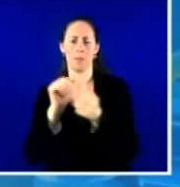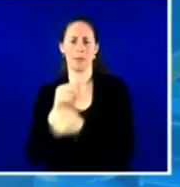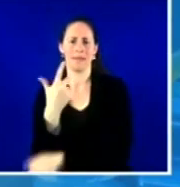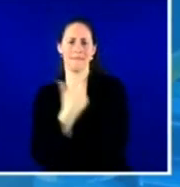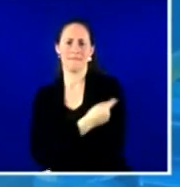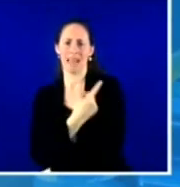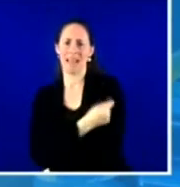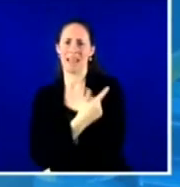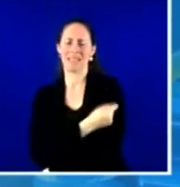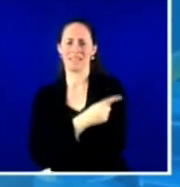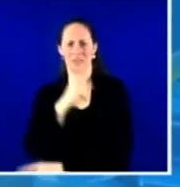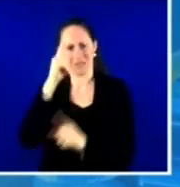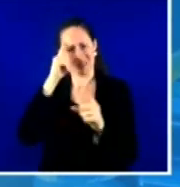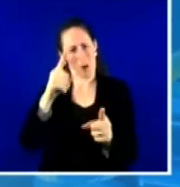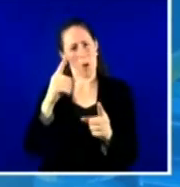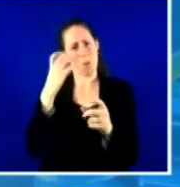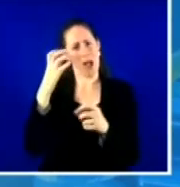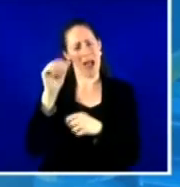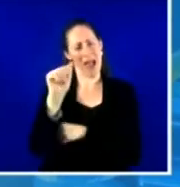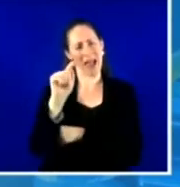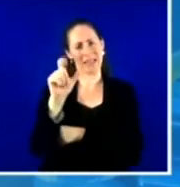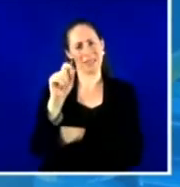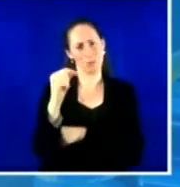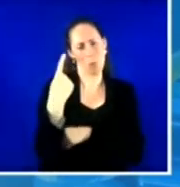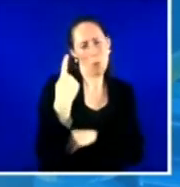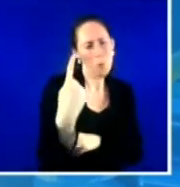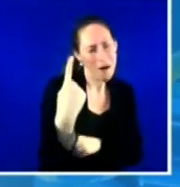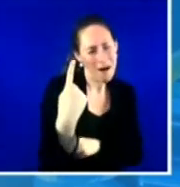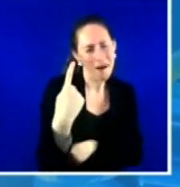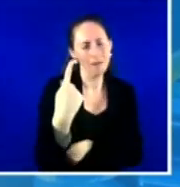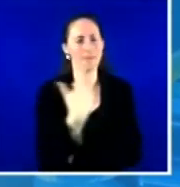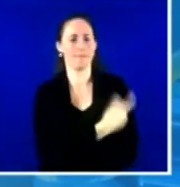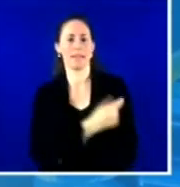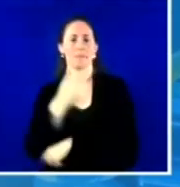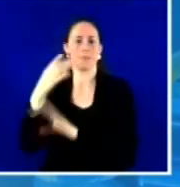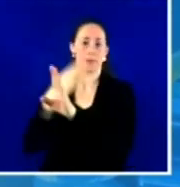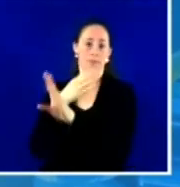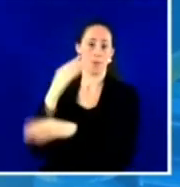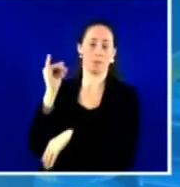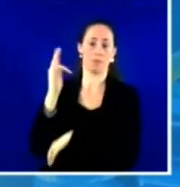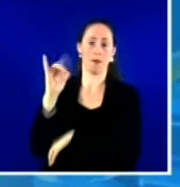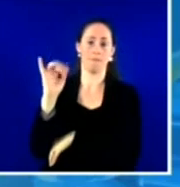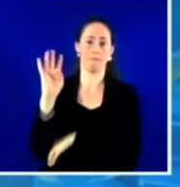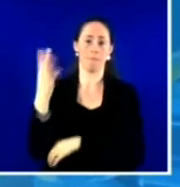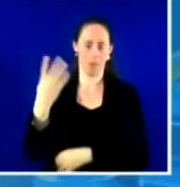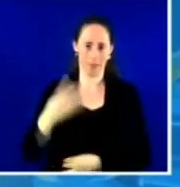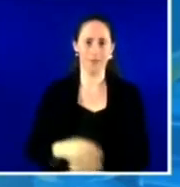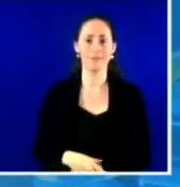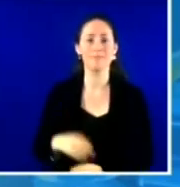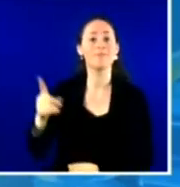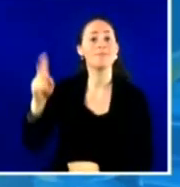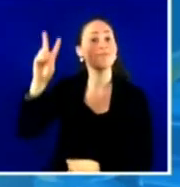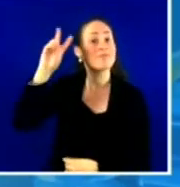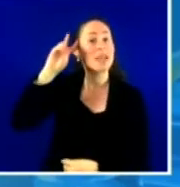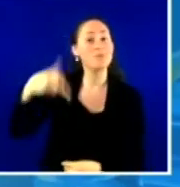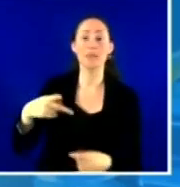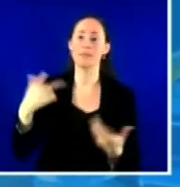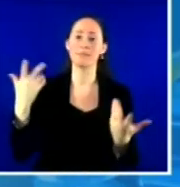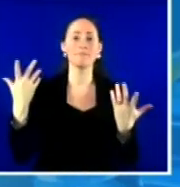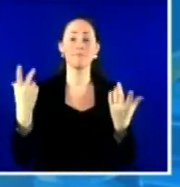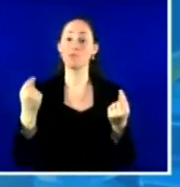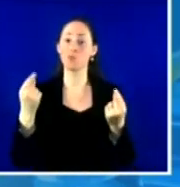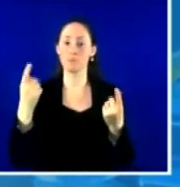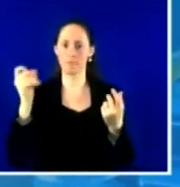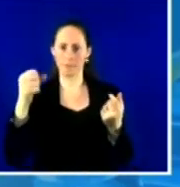as an integrated delivery system, Kaiser Permanente has been able to leverage our sophisticated electronic health record, digital